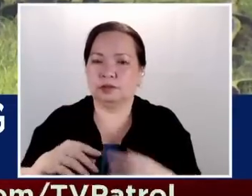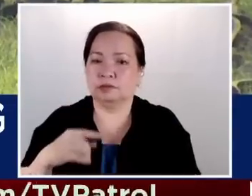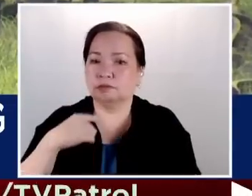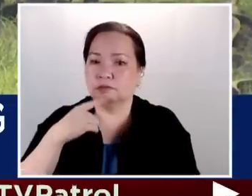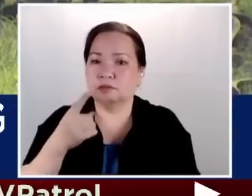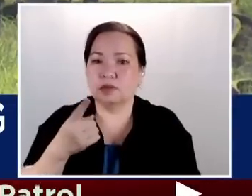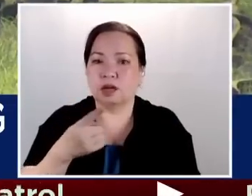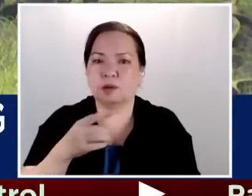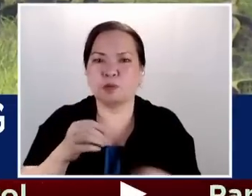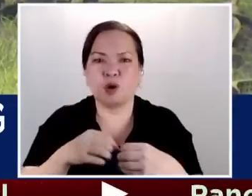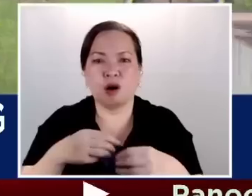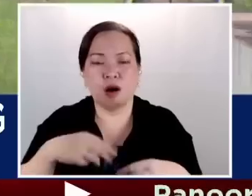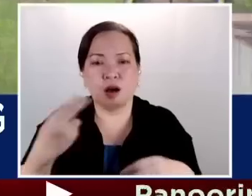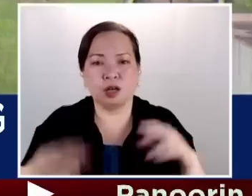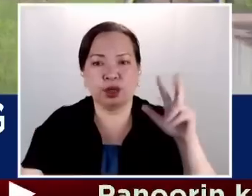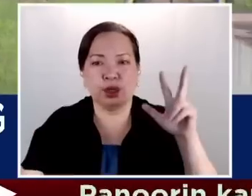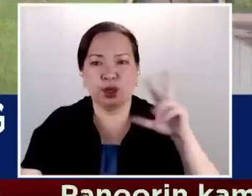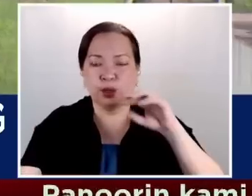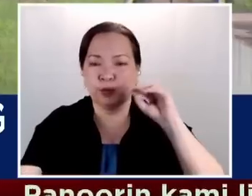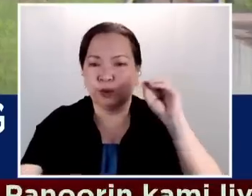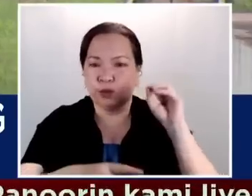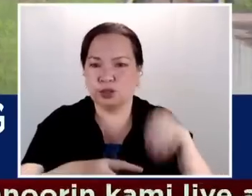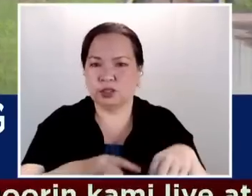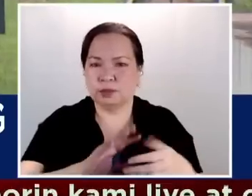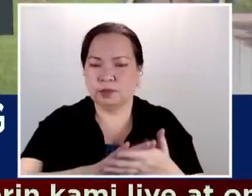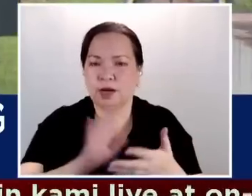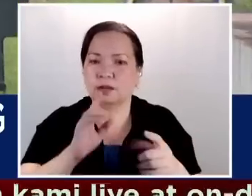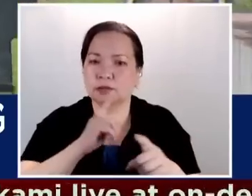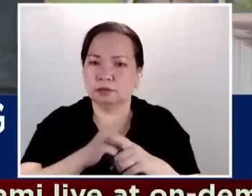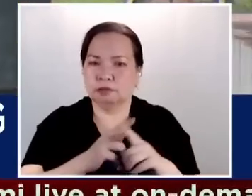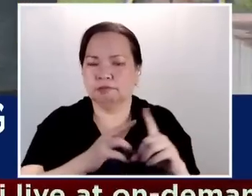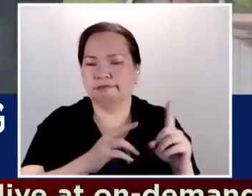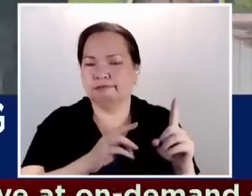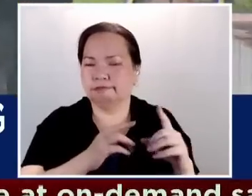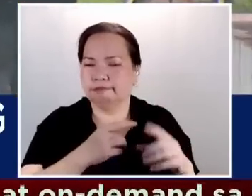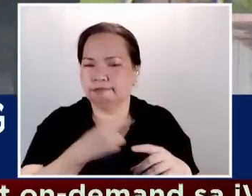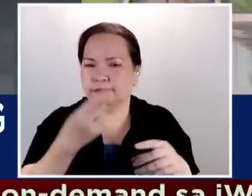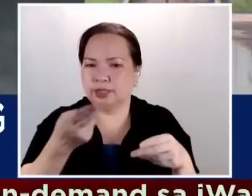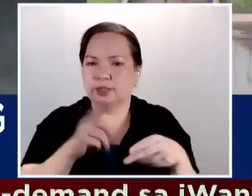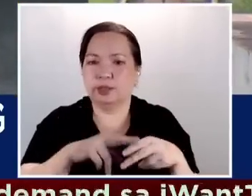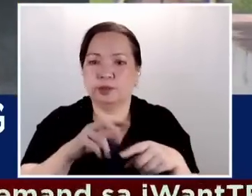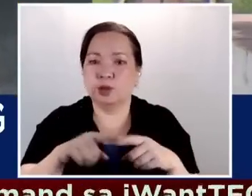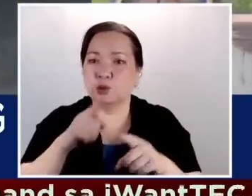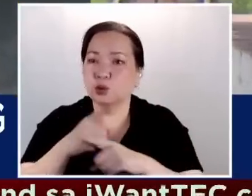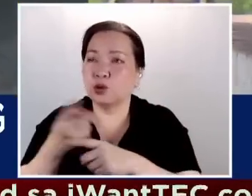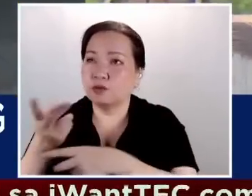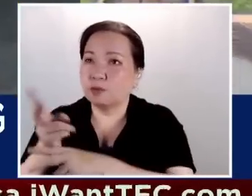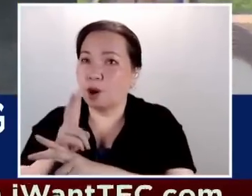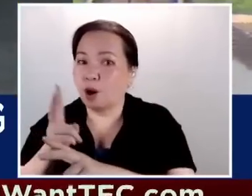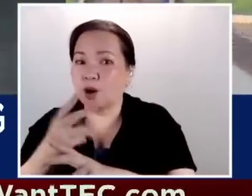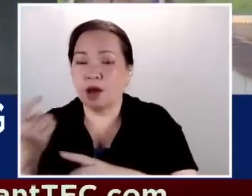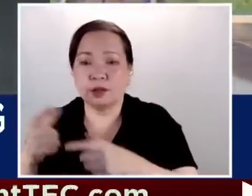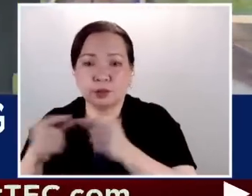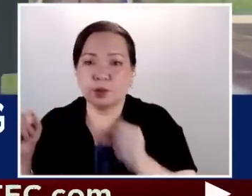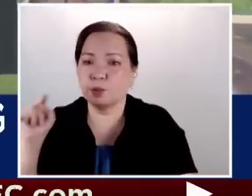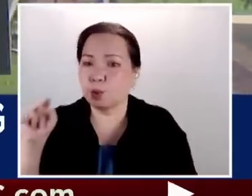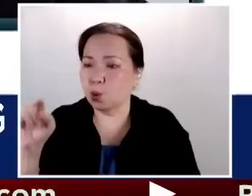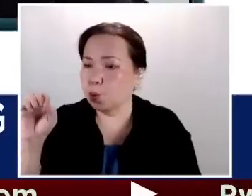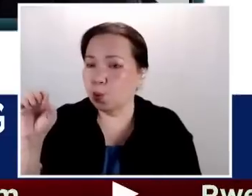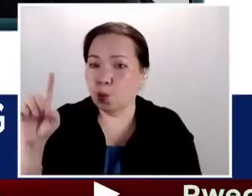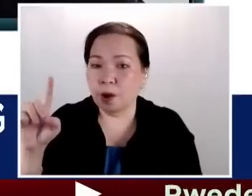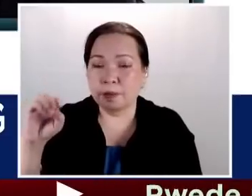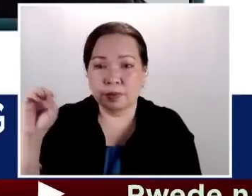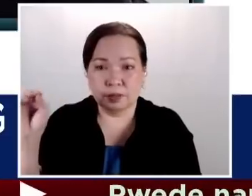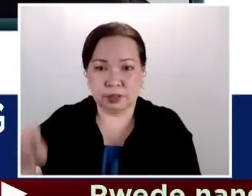sa China ng 3%, gayong 0.01% lang kung uutang ang Pilipinas sa Japan. We're not